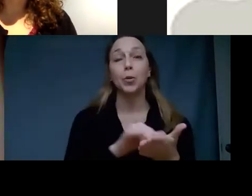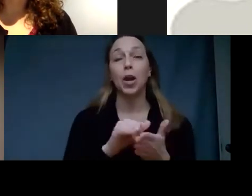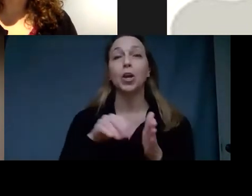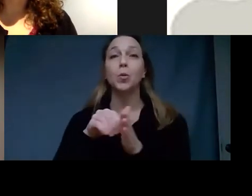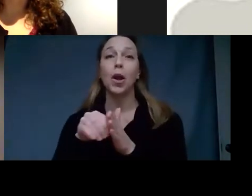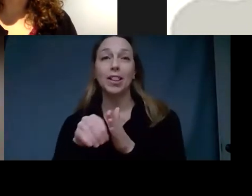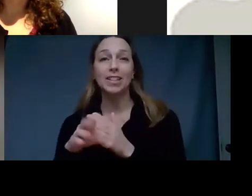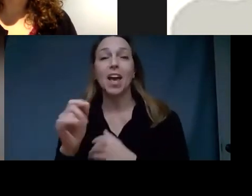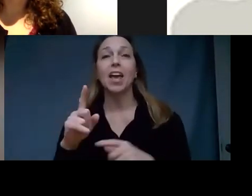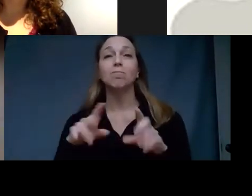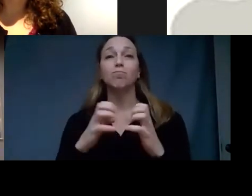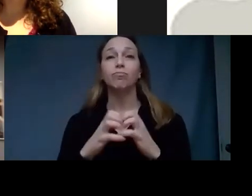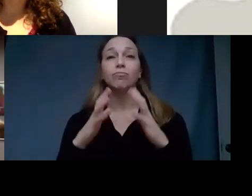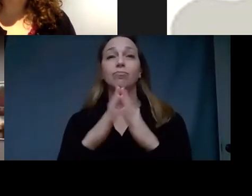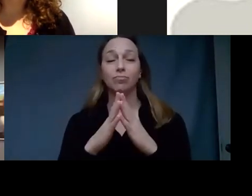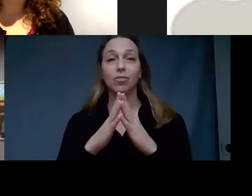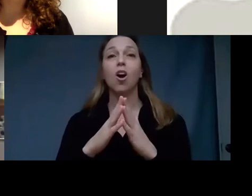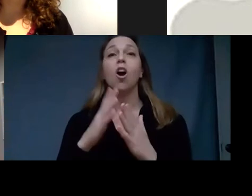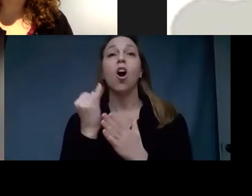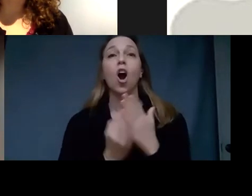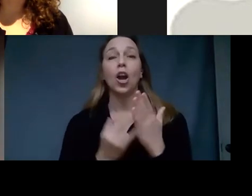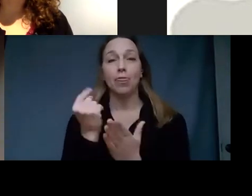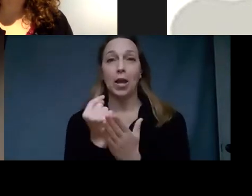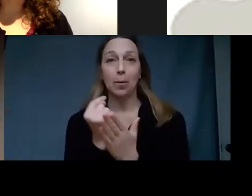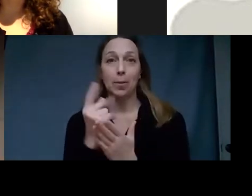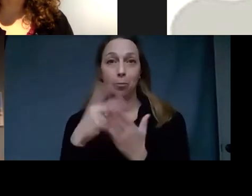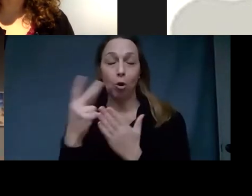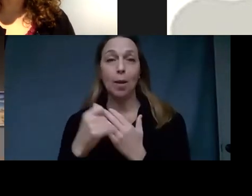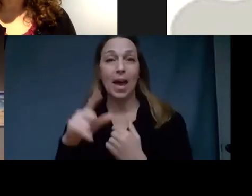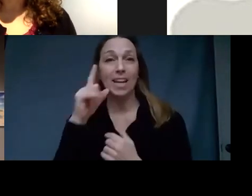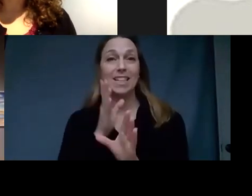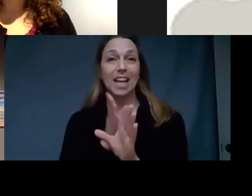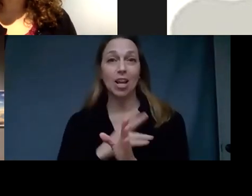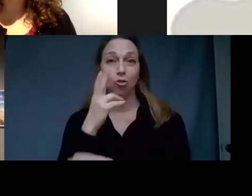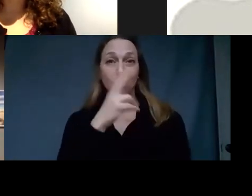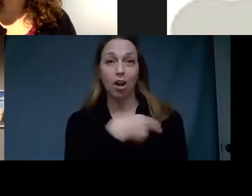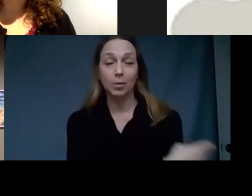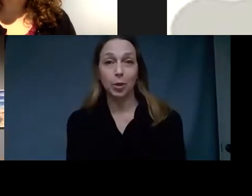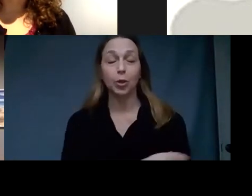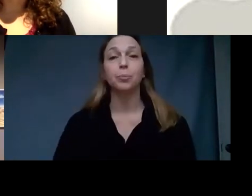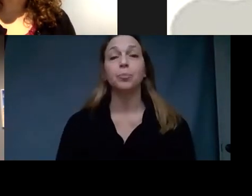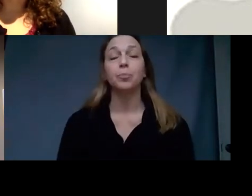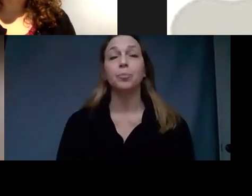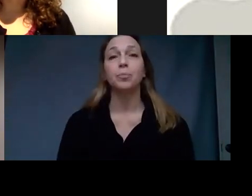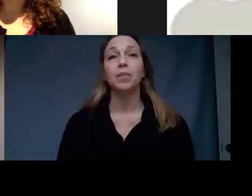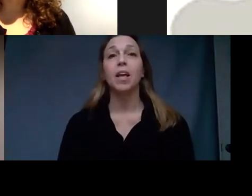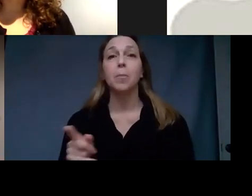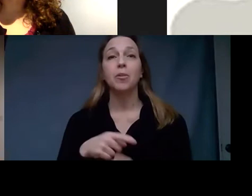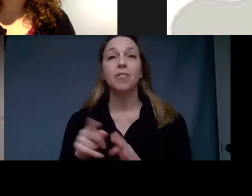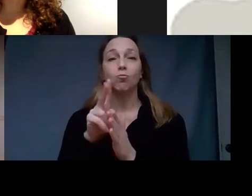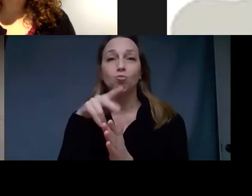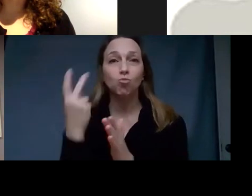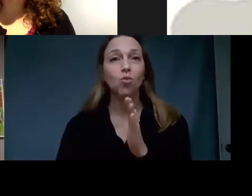launched an art therapy program at Bronx Children's Psychiatric Hospital. This professional immersion in art as a